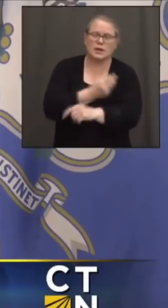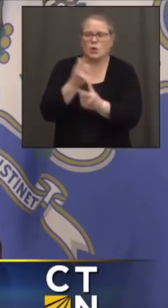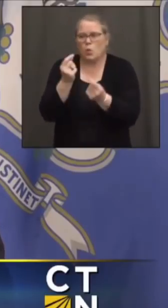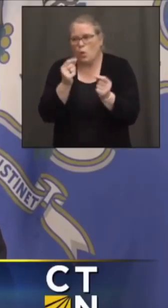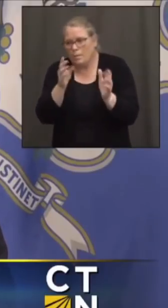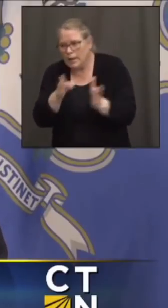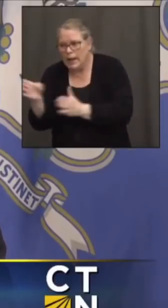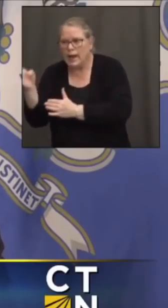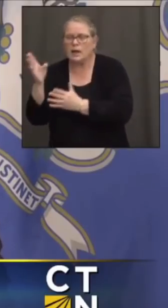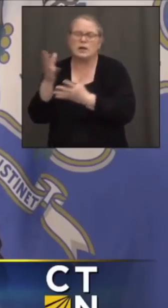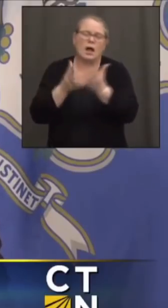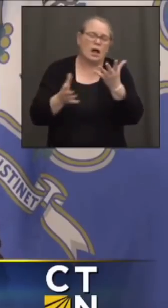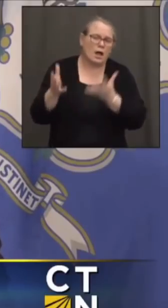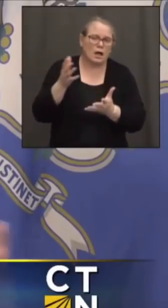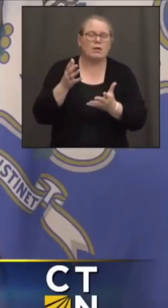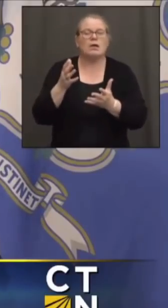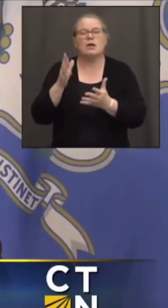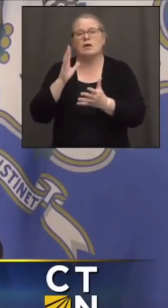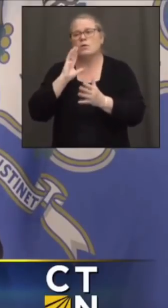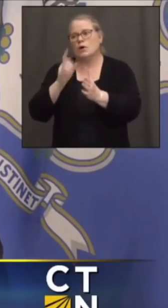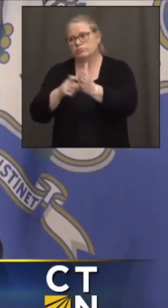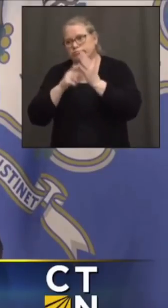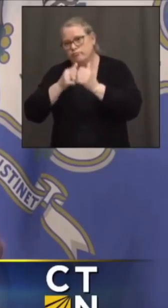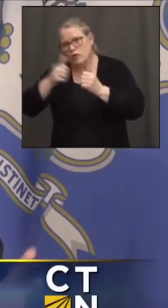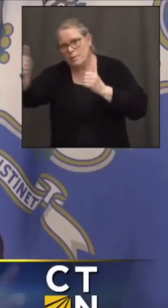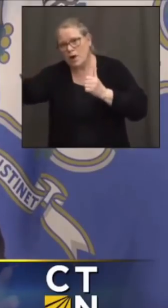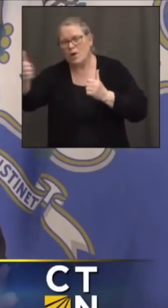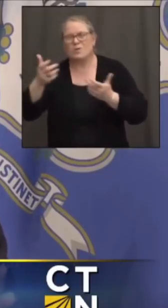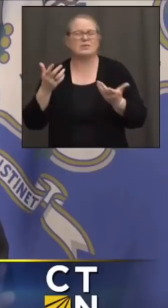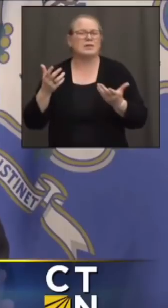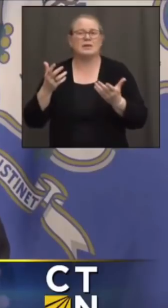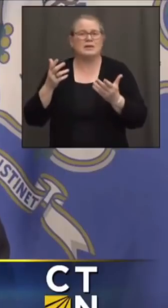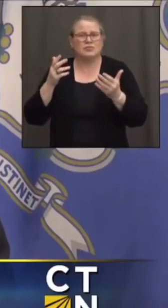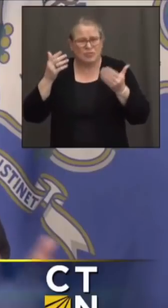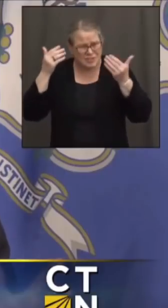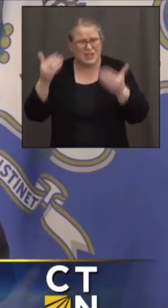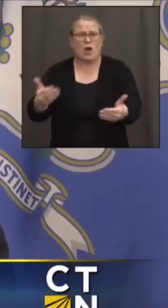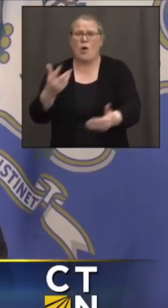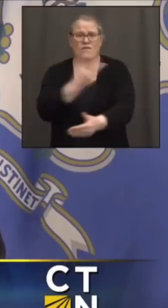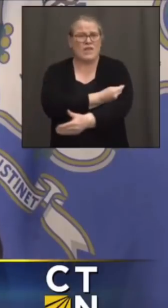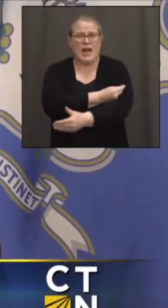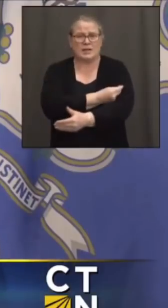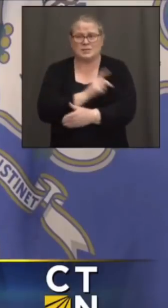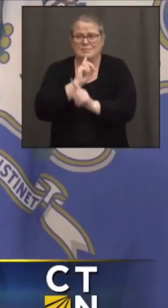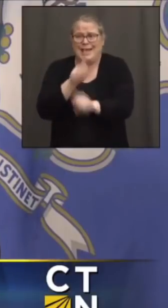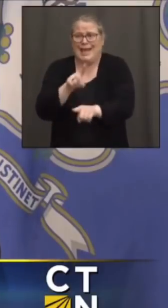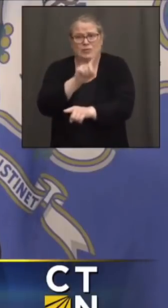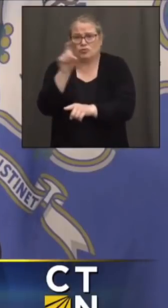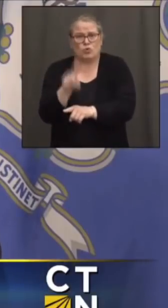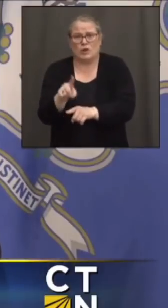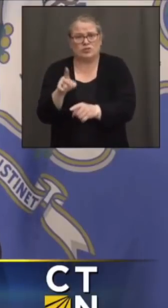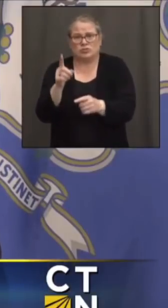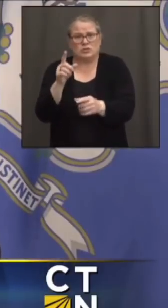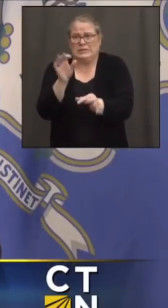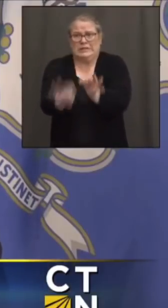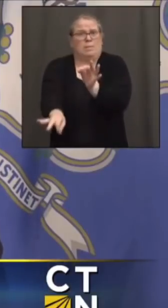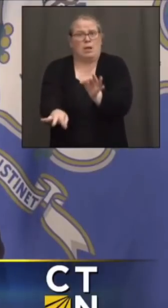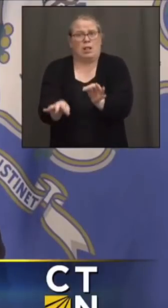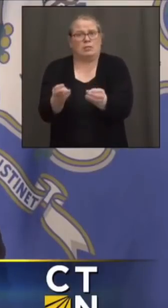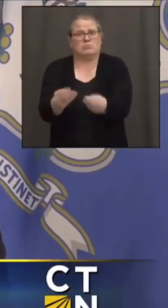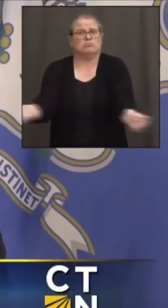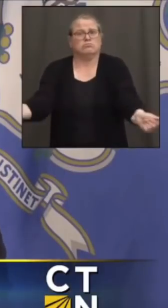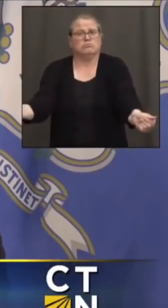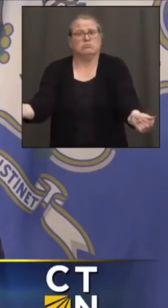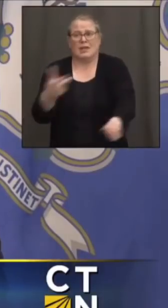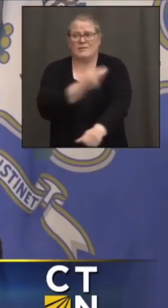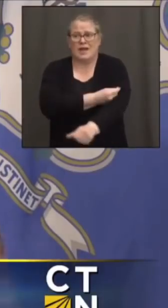you going to do remote learning if they don't, get vaccinated, that answers all these questions, that means that you can go to the